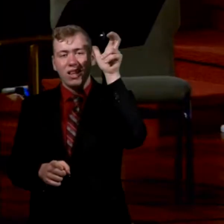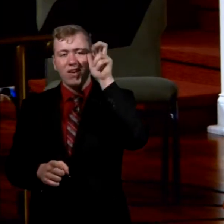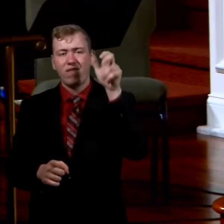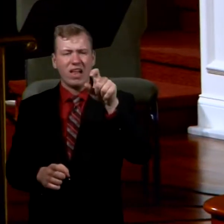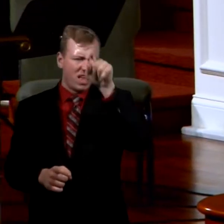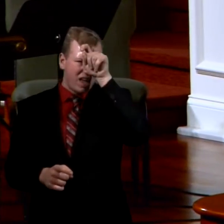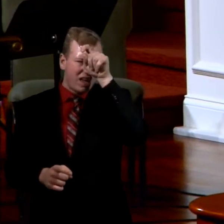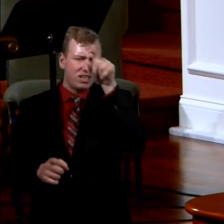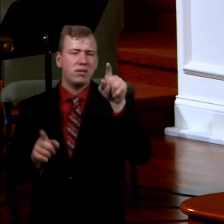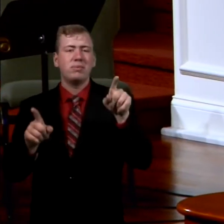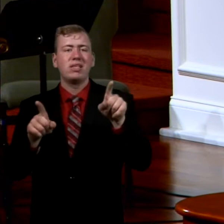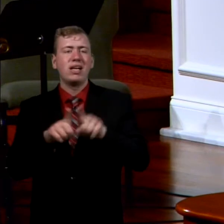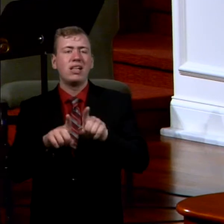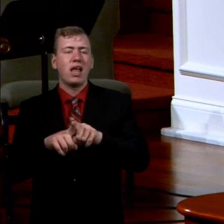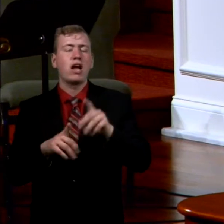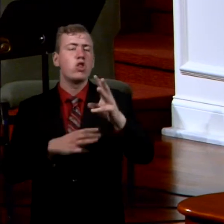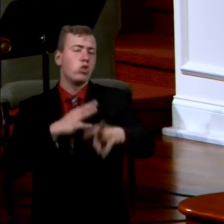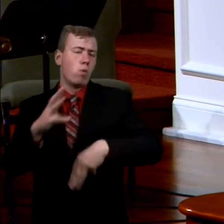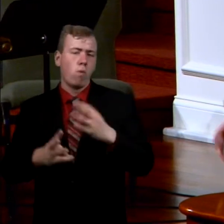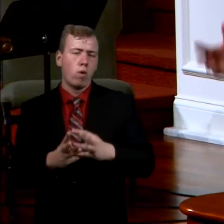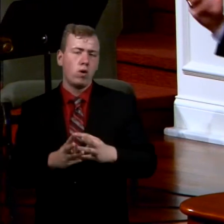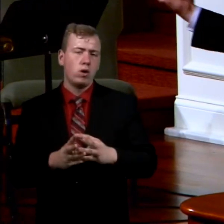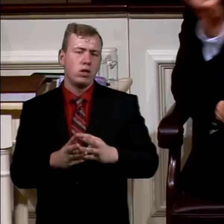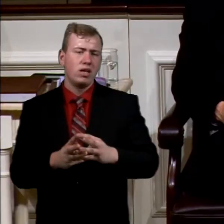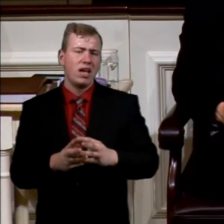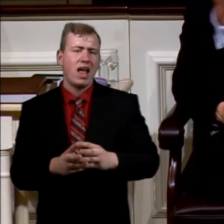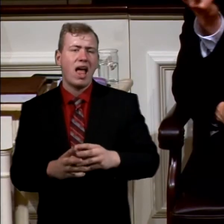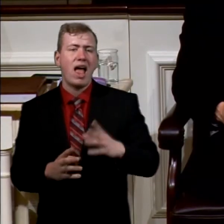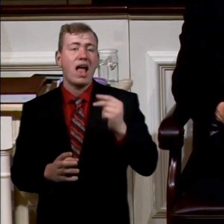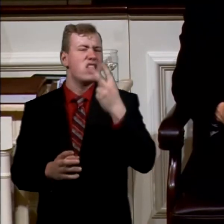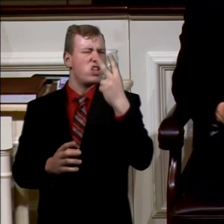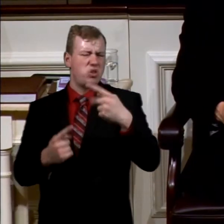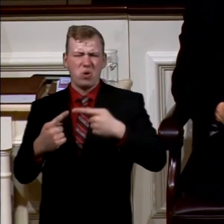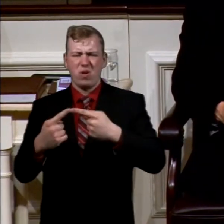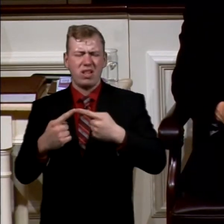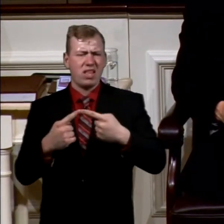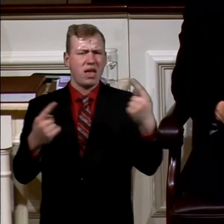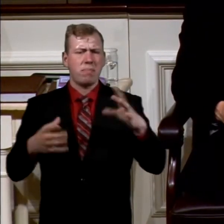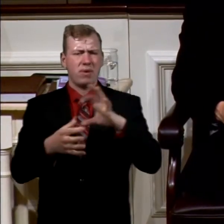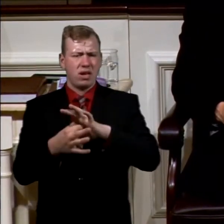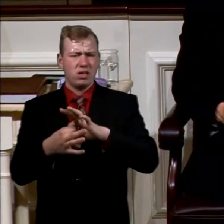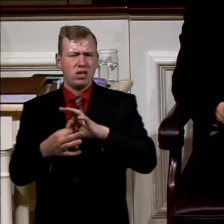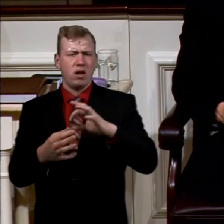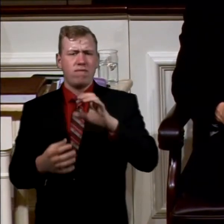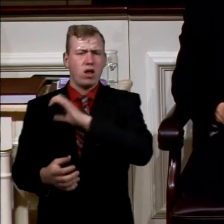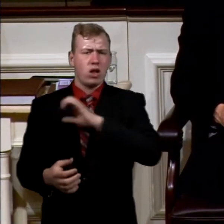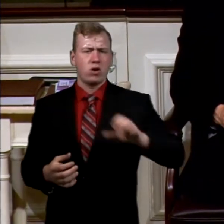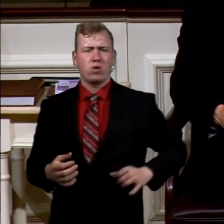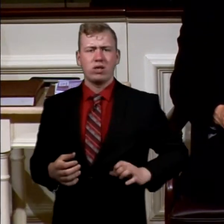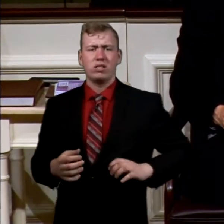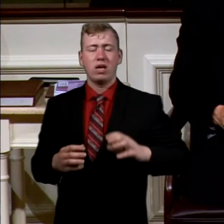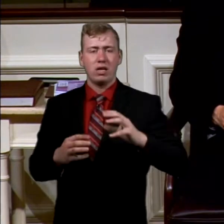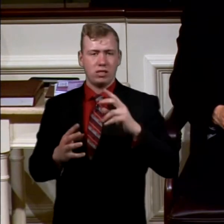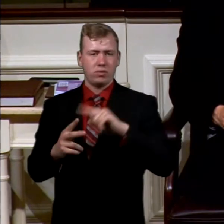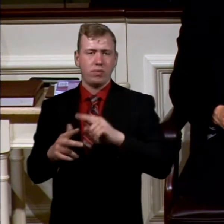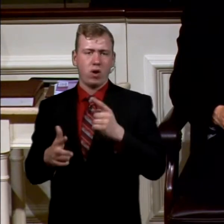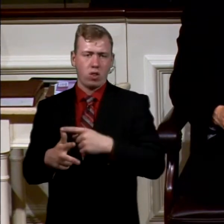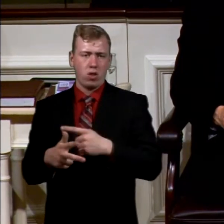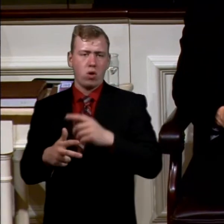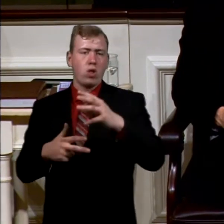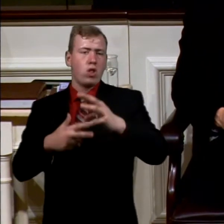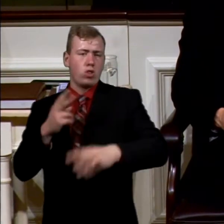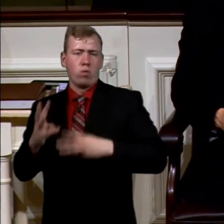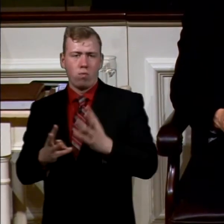in this story is a type of the world. And two of the enemies of the Christian is the world and Satan and